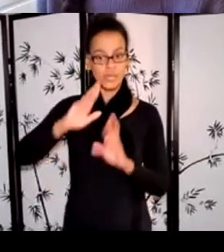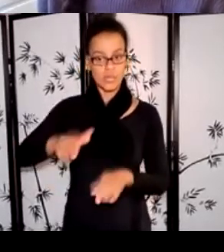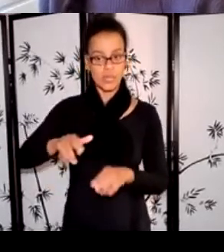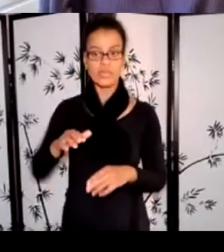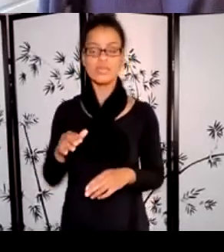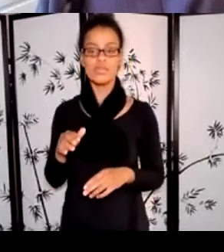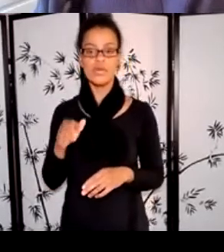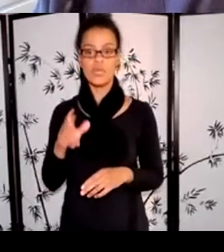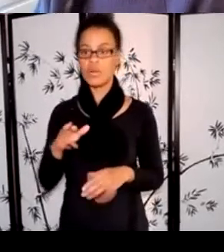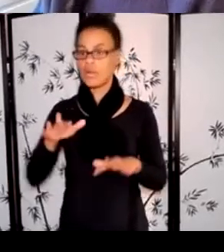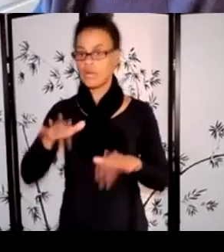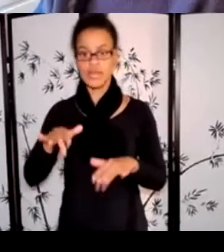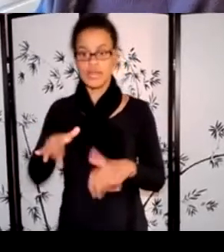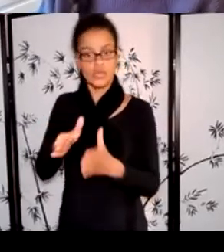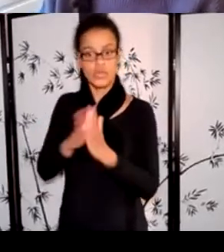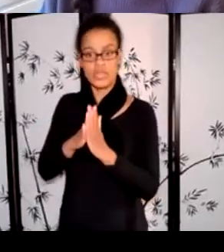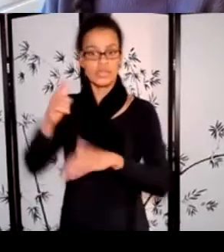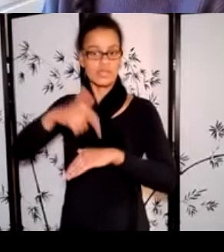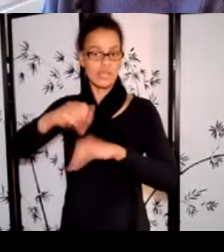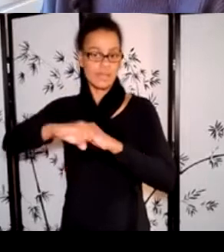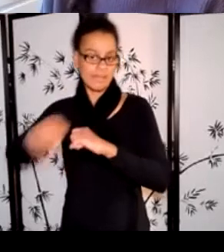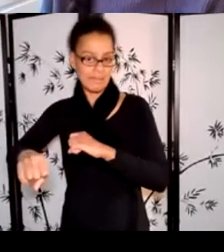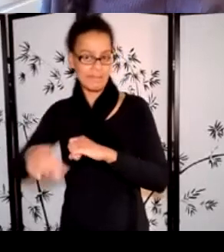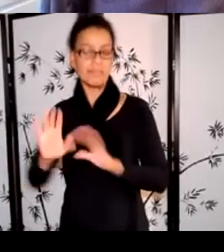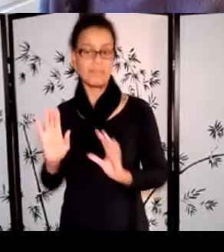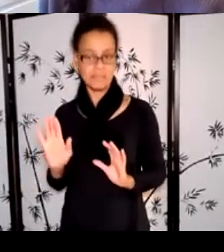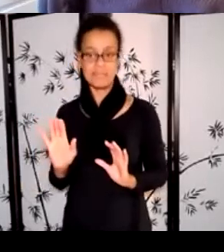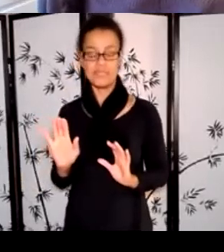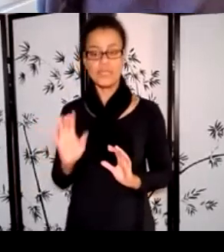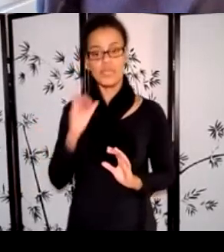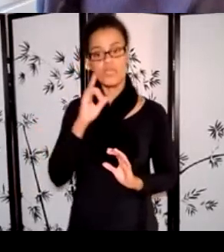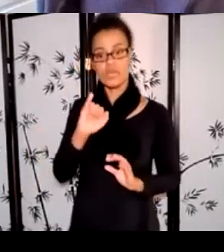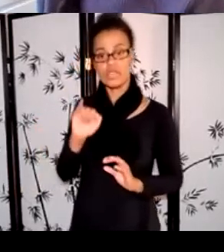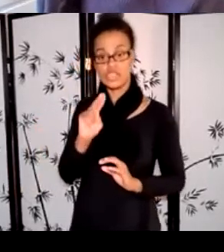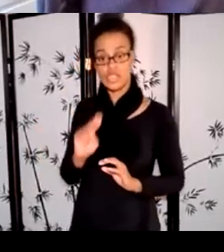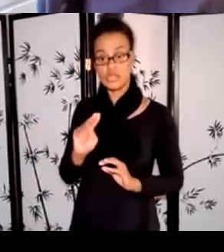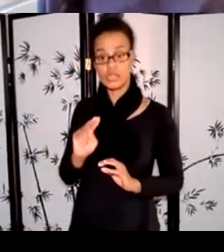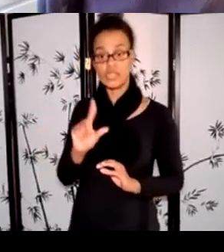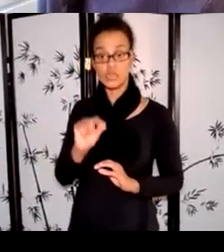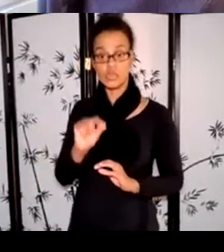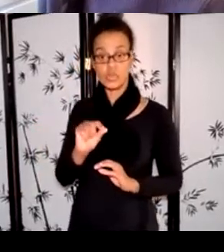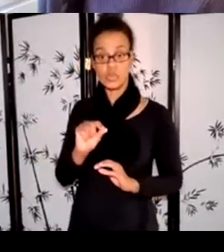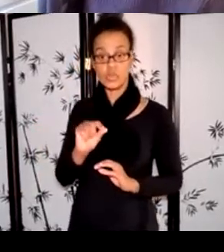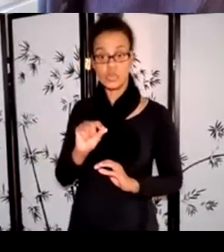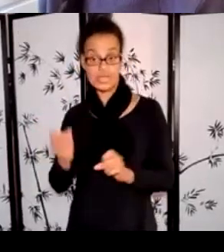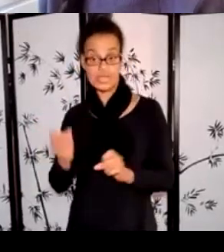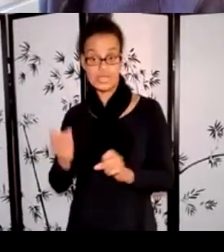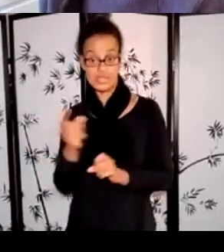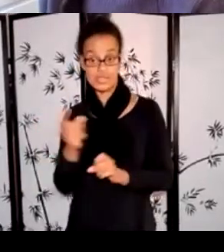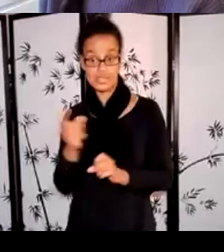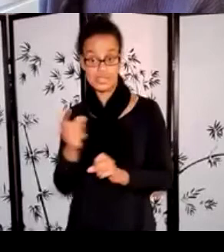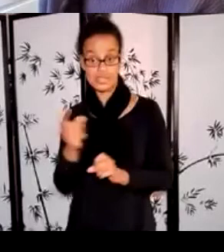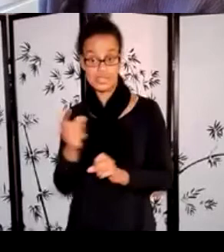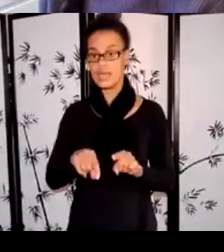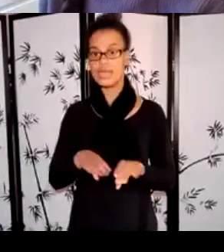Beginning in January 2023, you may not have more than four open grants with CADA, including